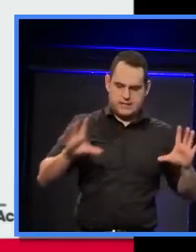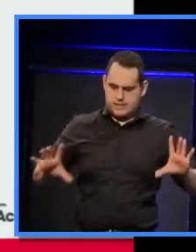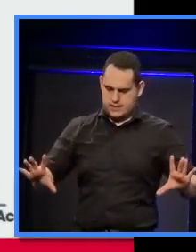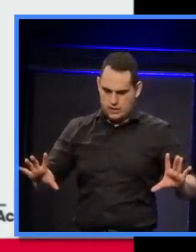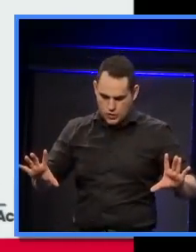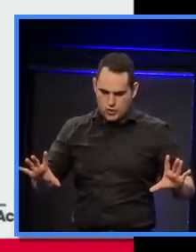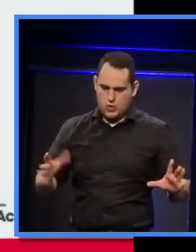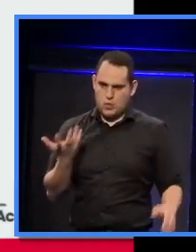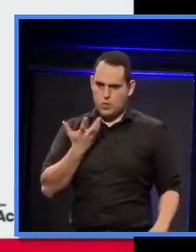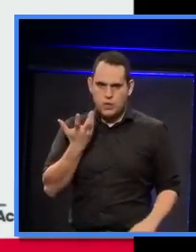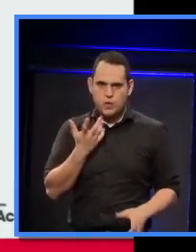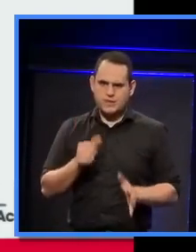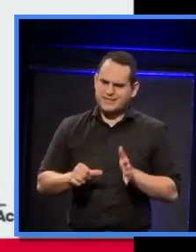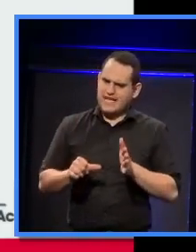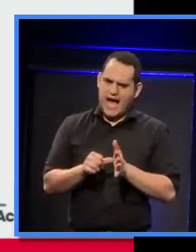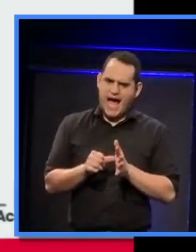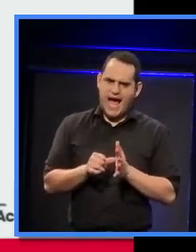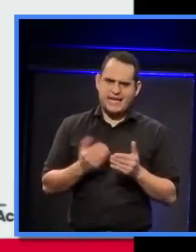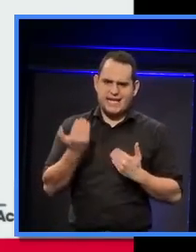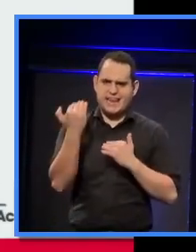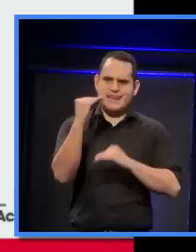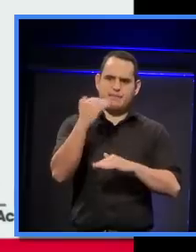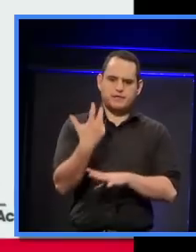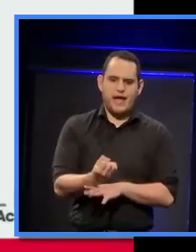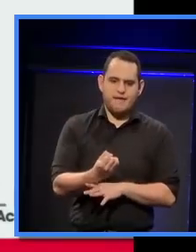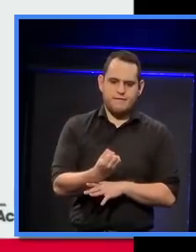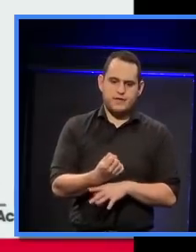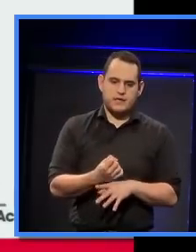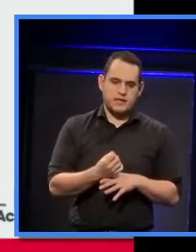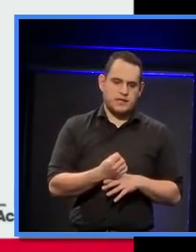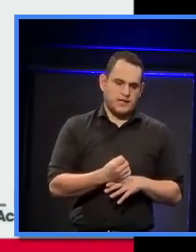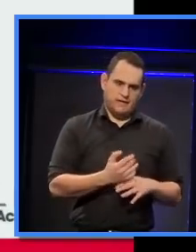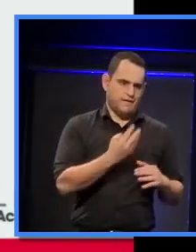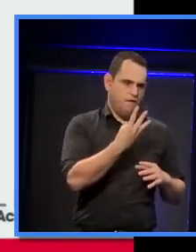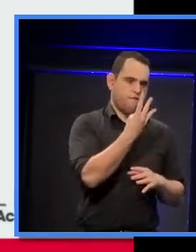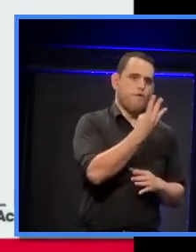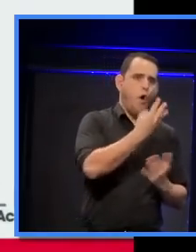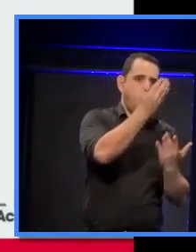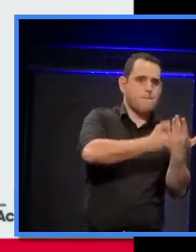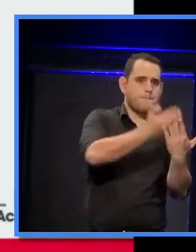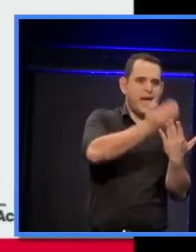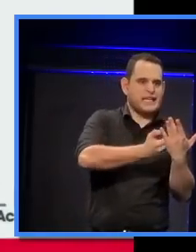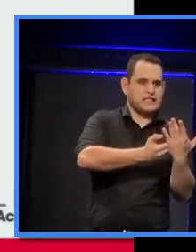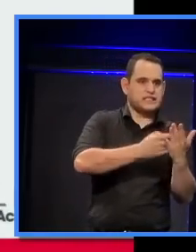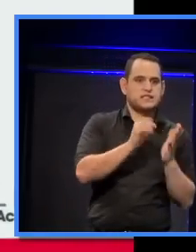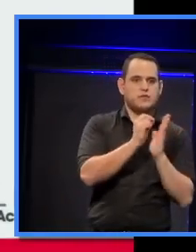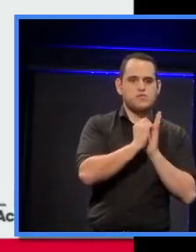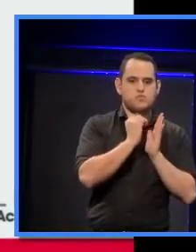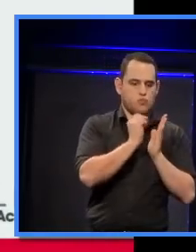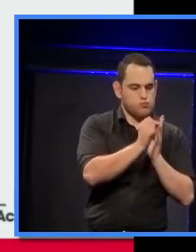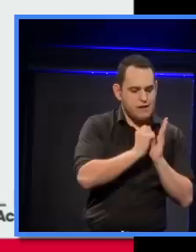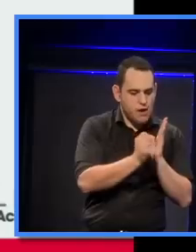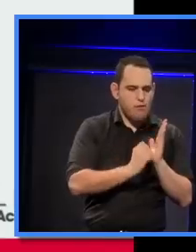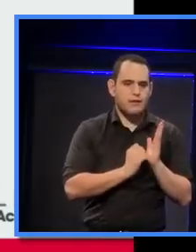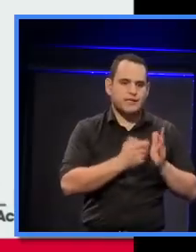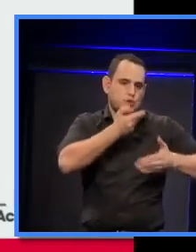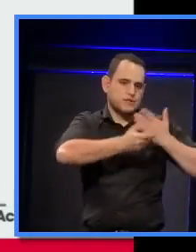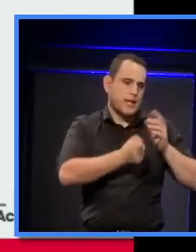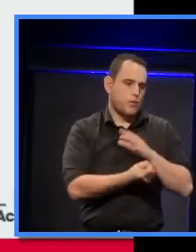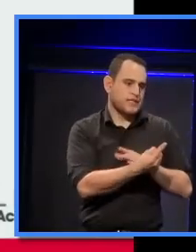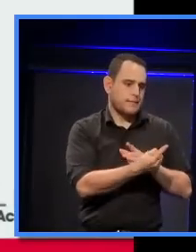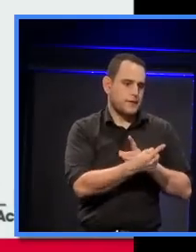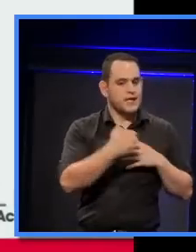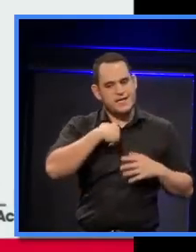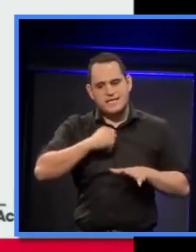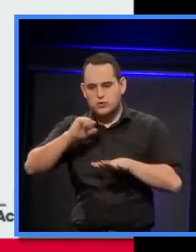five A0 drawings, four A4 pages of text, two for the architect, one for us, and you had to produce